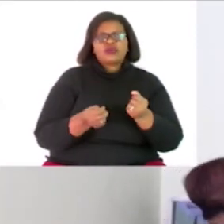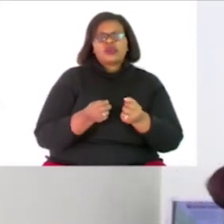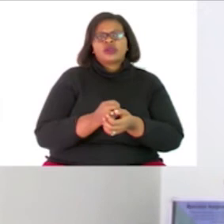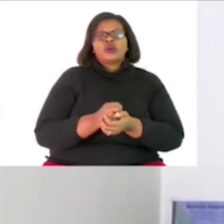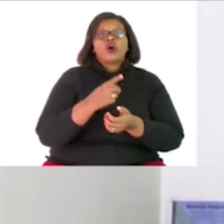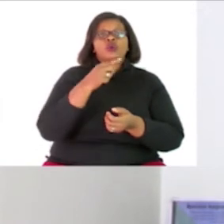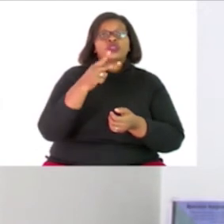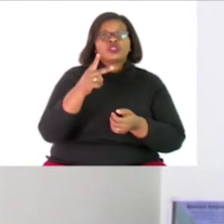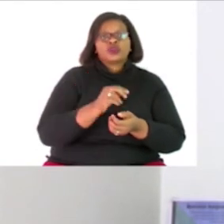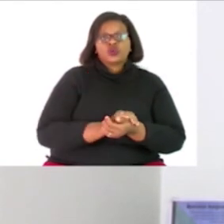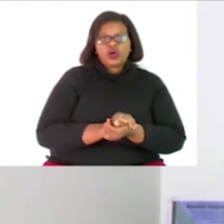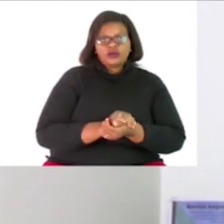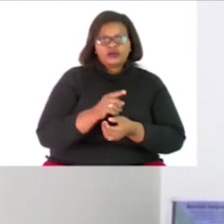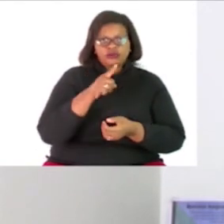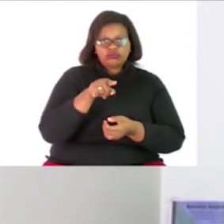he says twelve